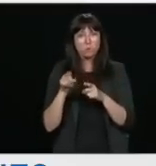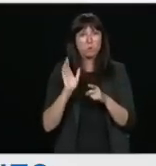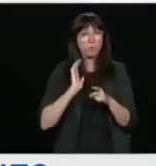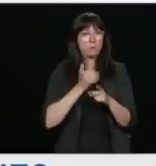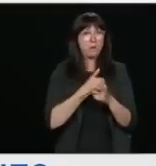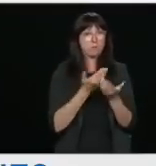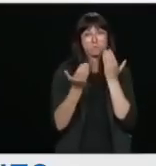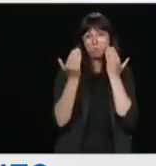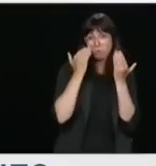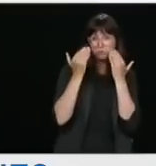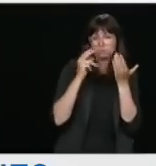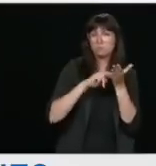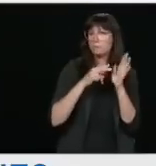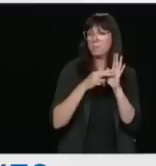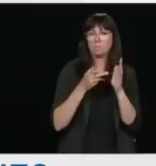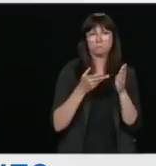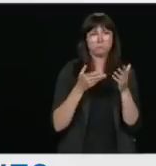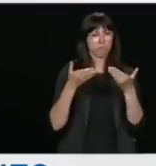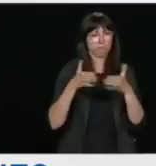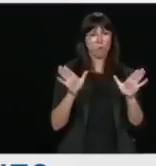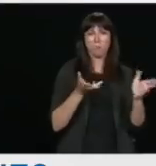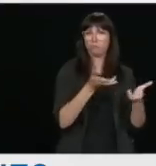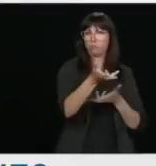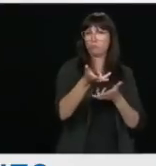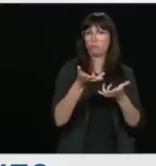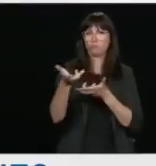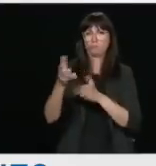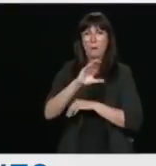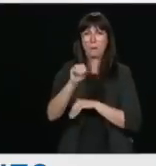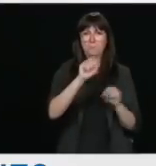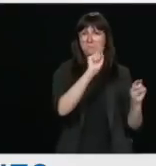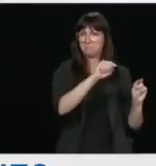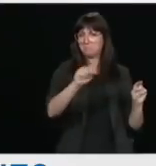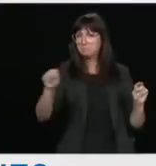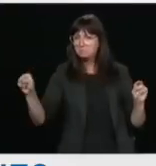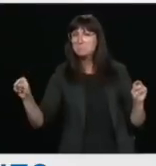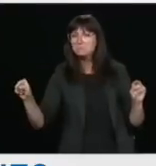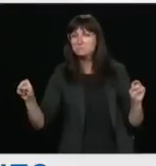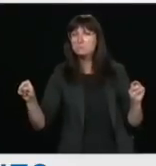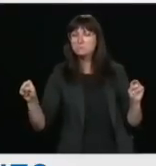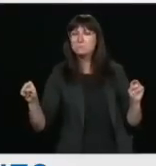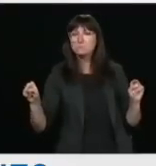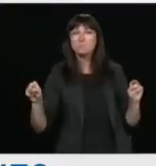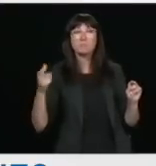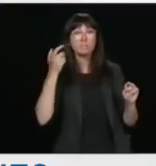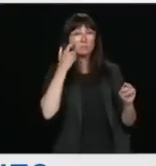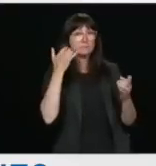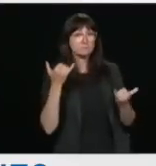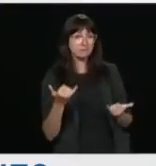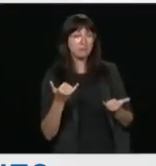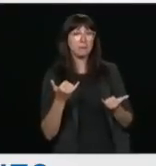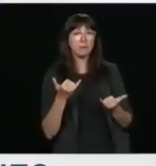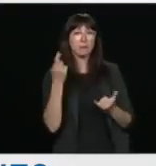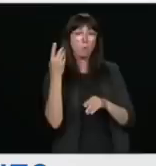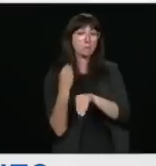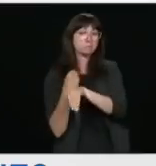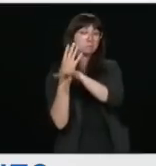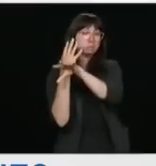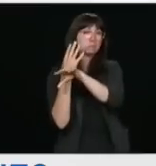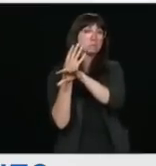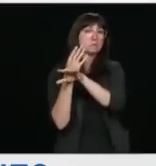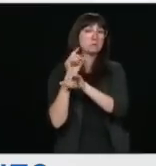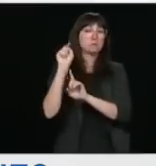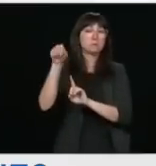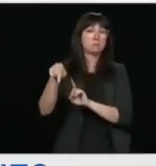with companies. Just today, we were doing a webinar with the Canadian Chamber of